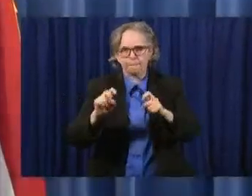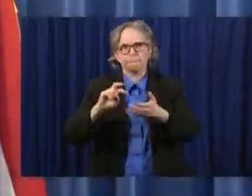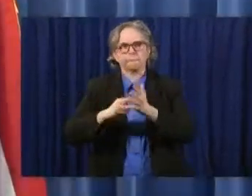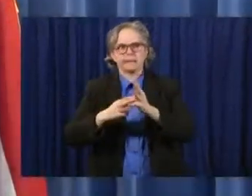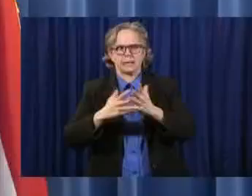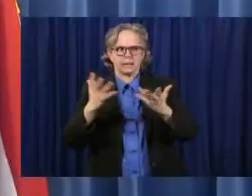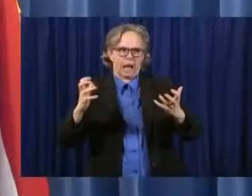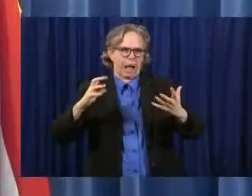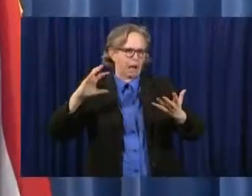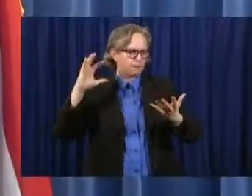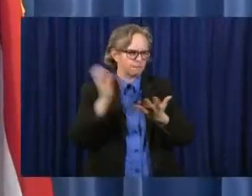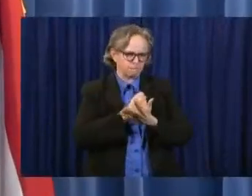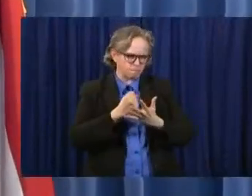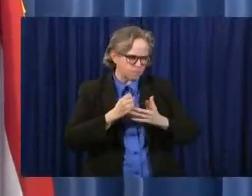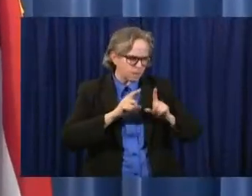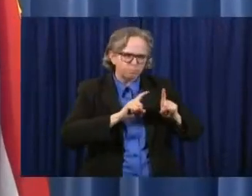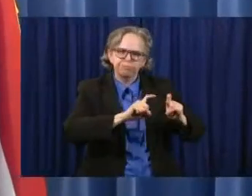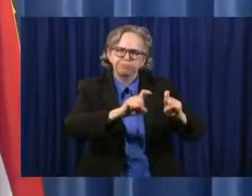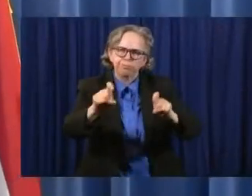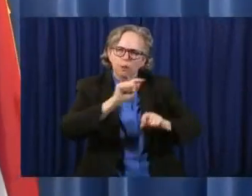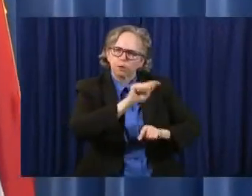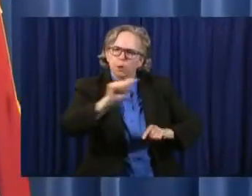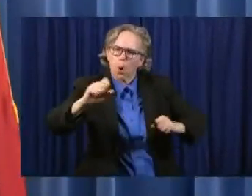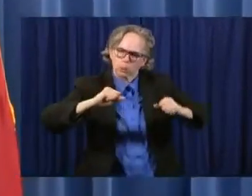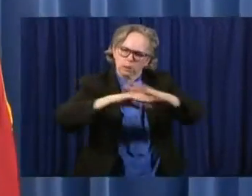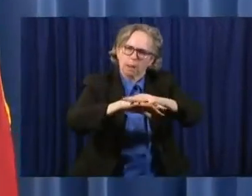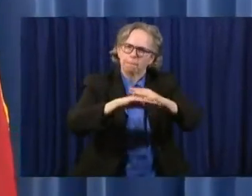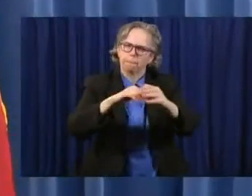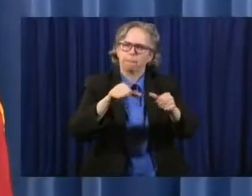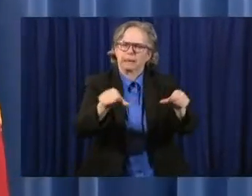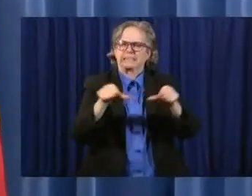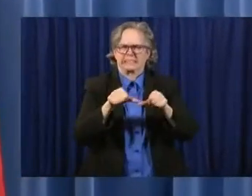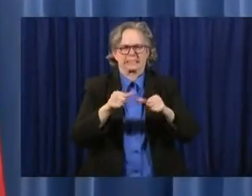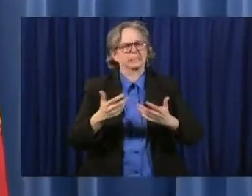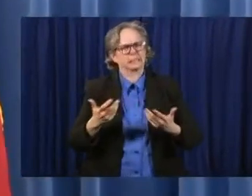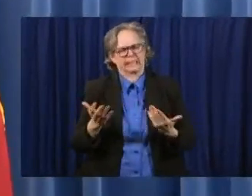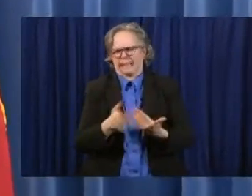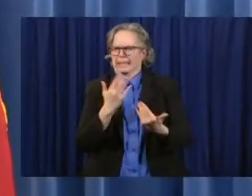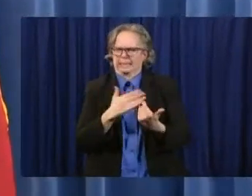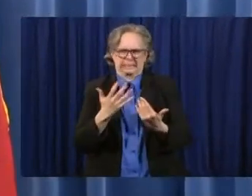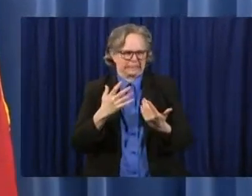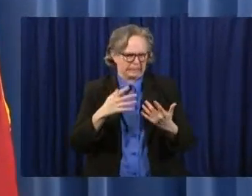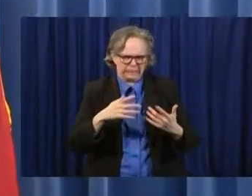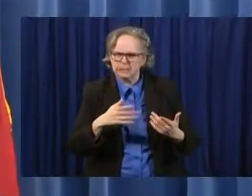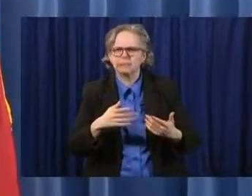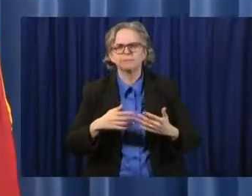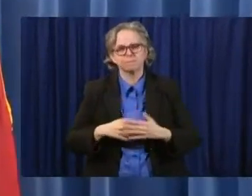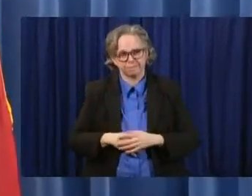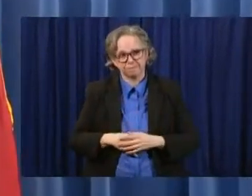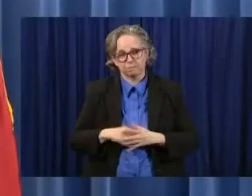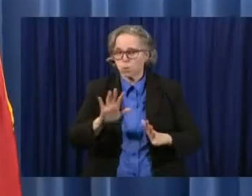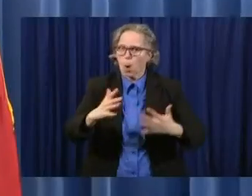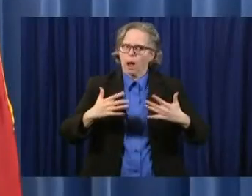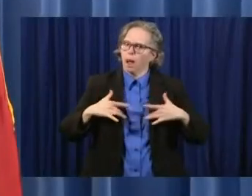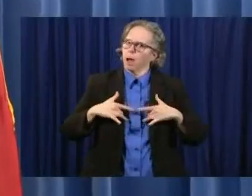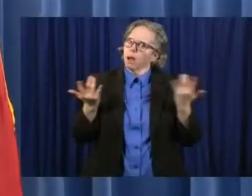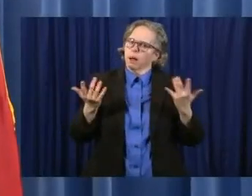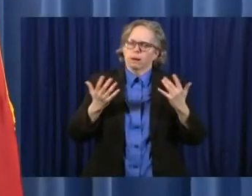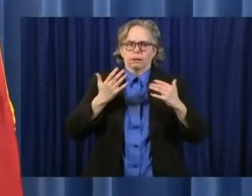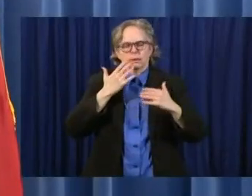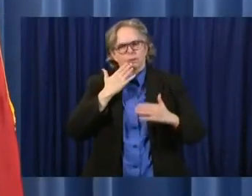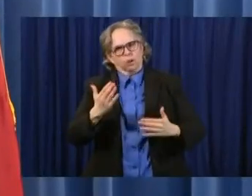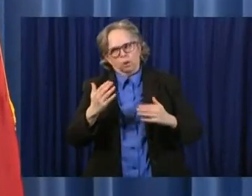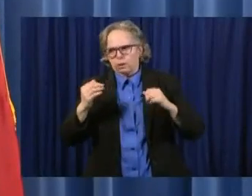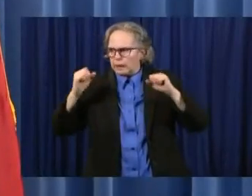aggressive in regard to this testing. And we're very happy to be able to do that.